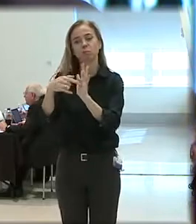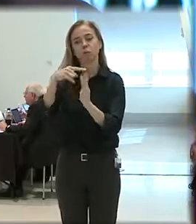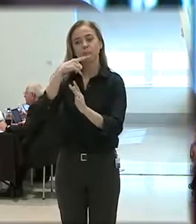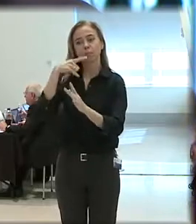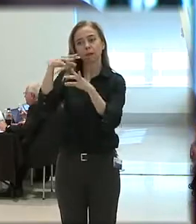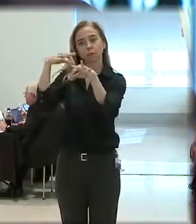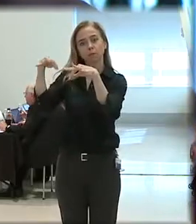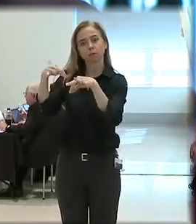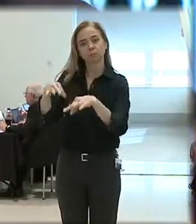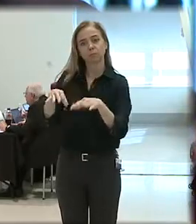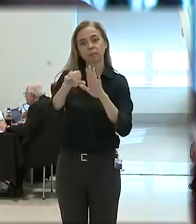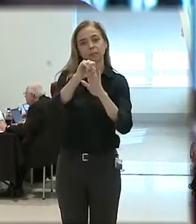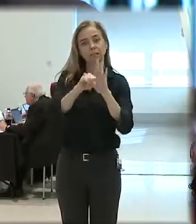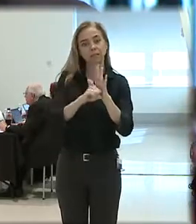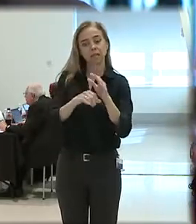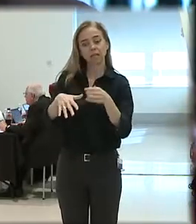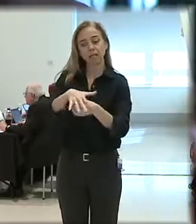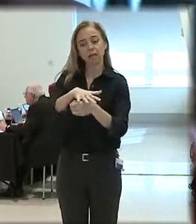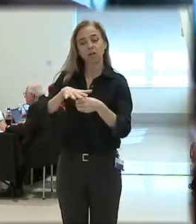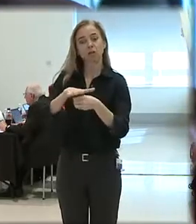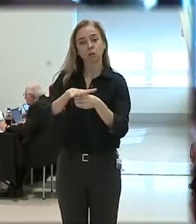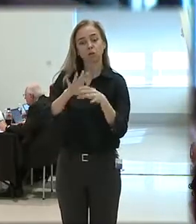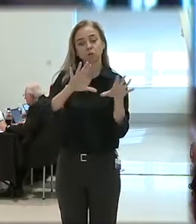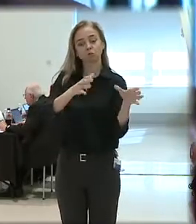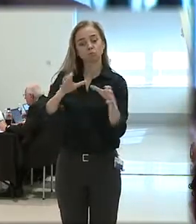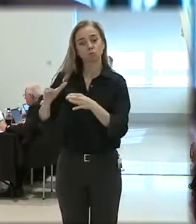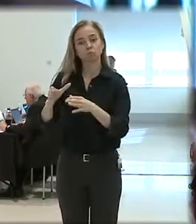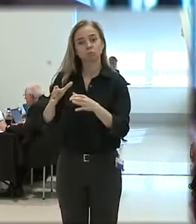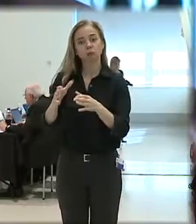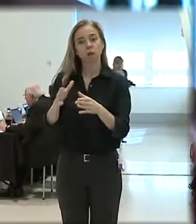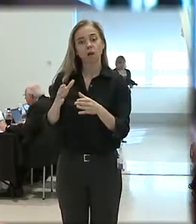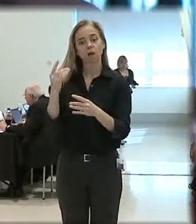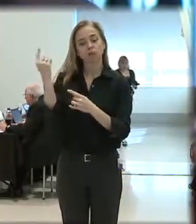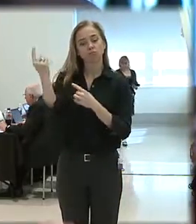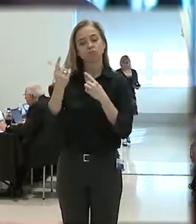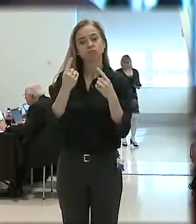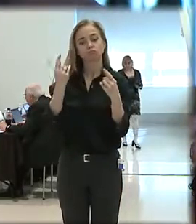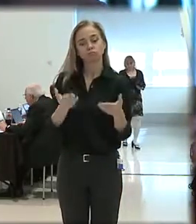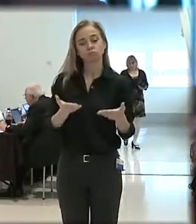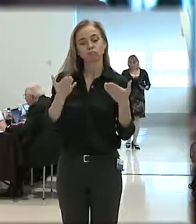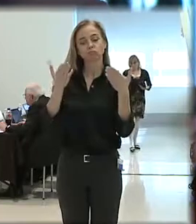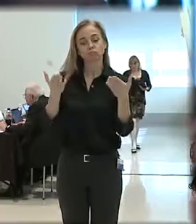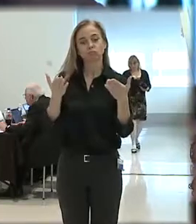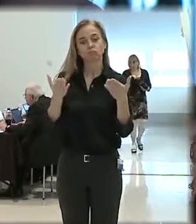State and local jurisdictions are considering a variety of proposals to increase accountability.